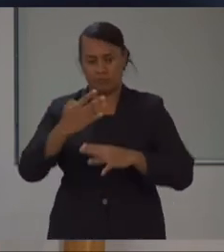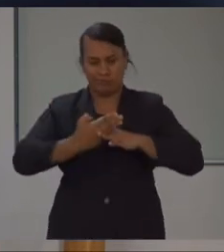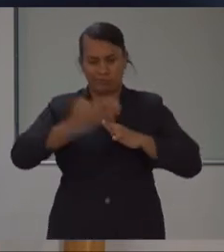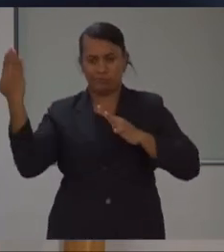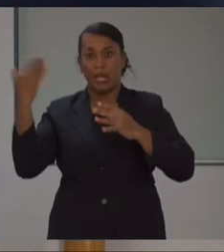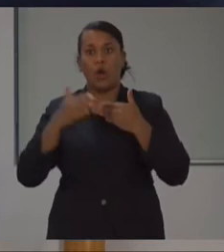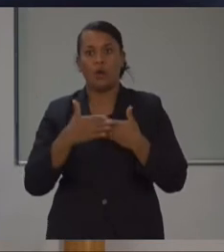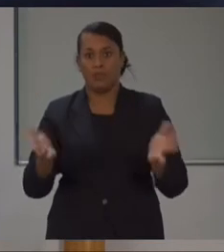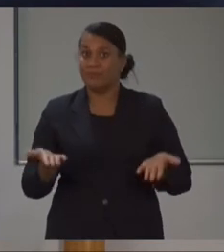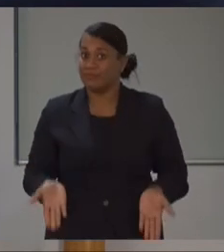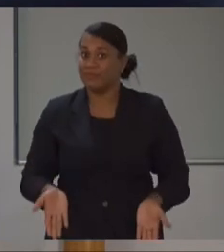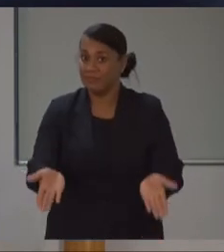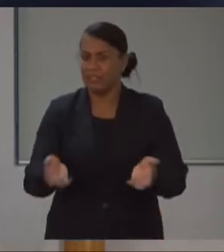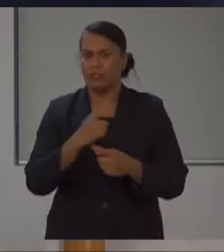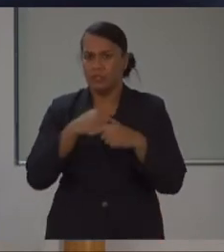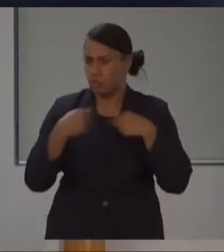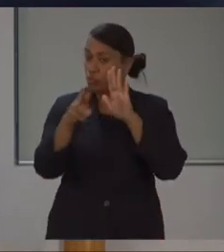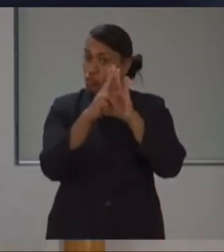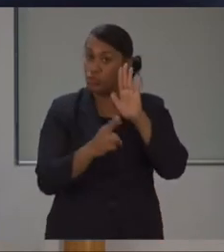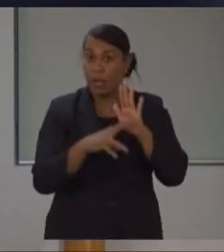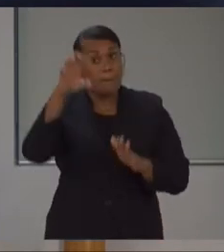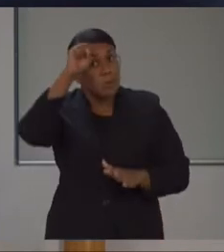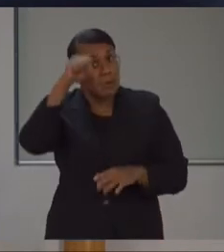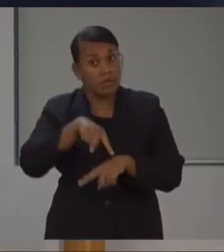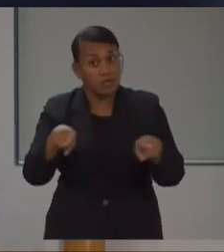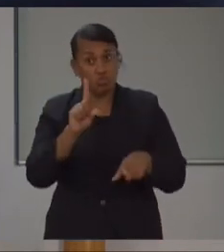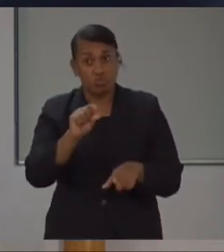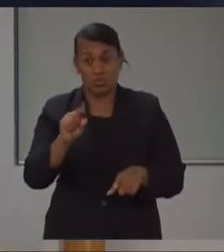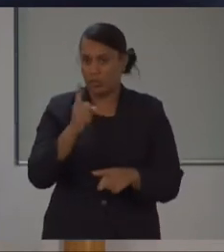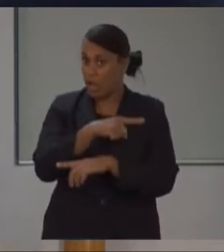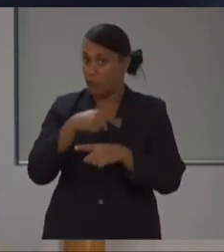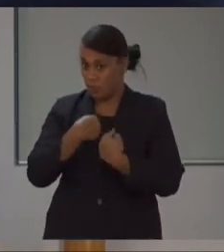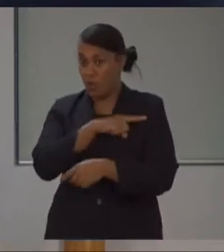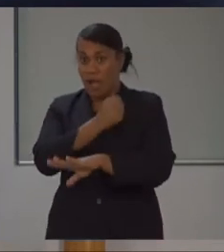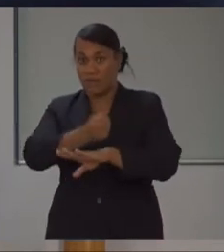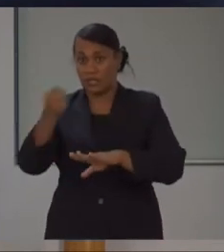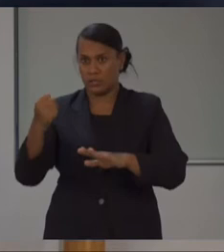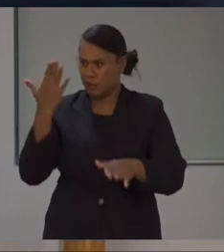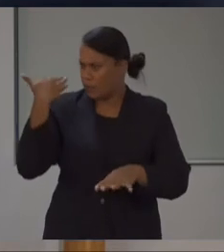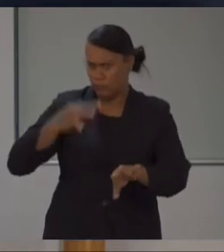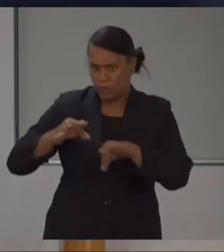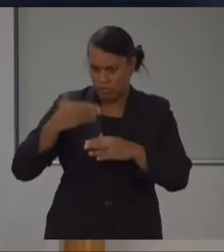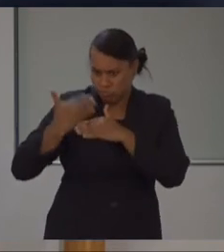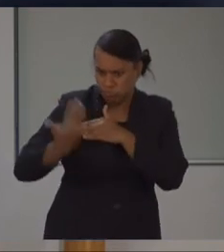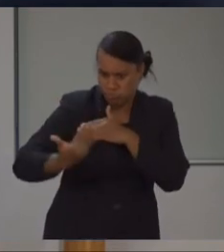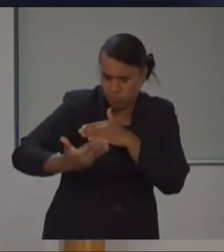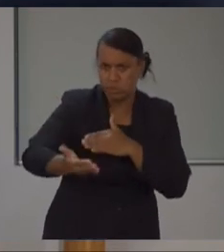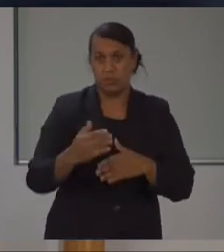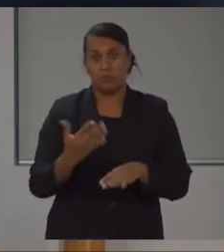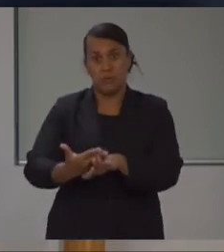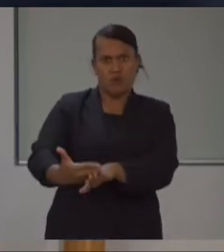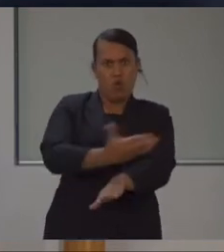this has been done because of the multiple layers that government has taken in terms of its prevention and protection measures against